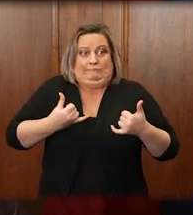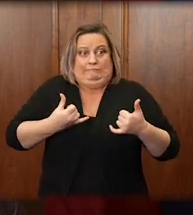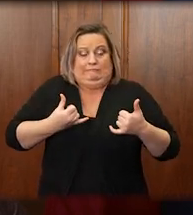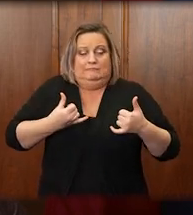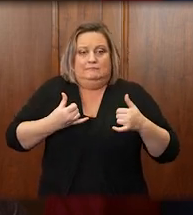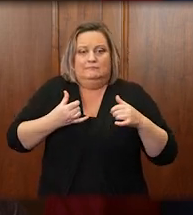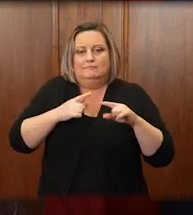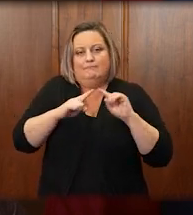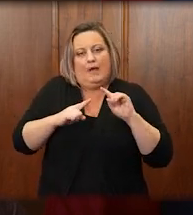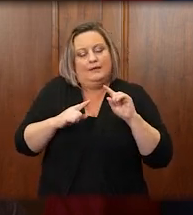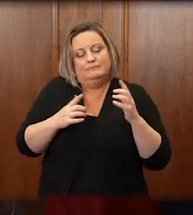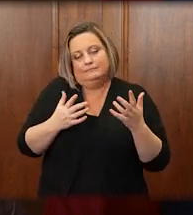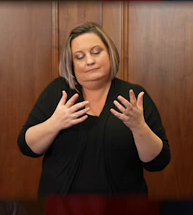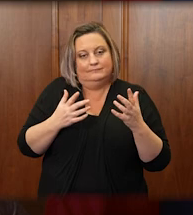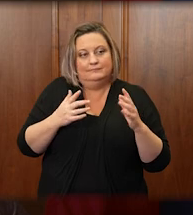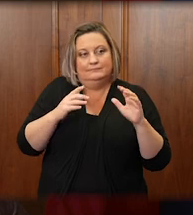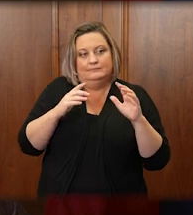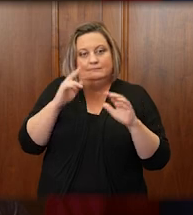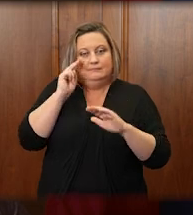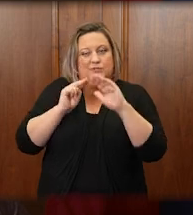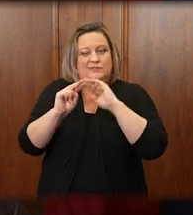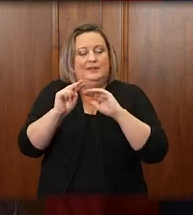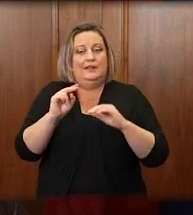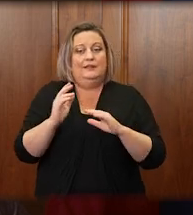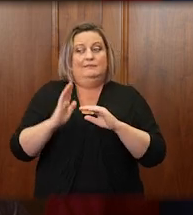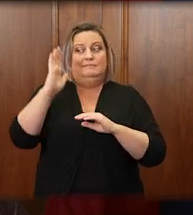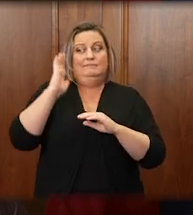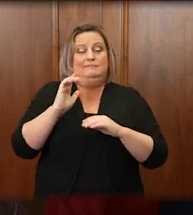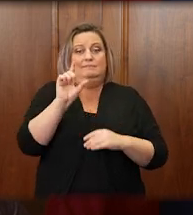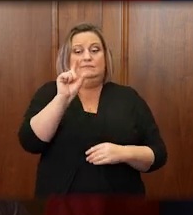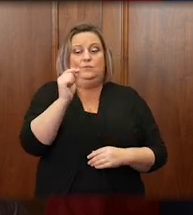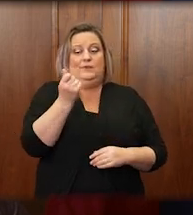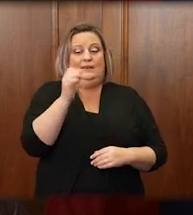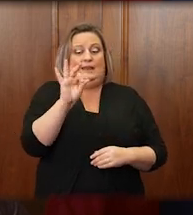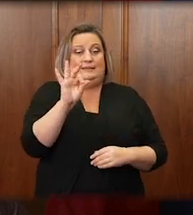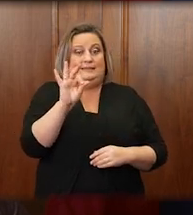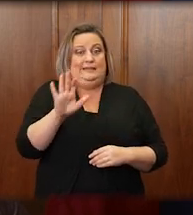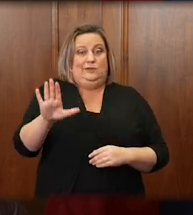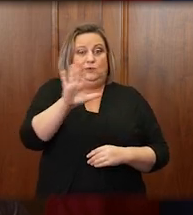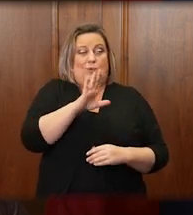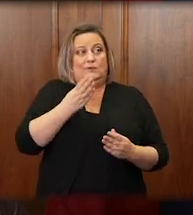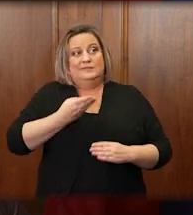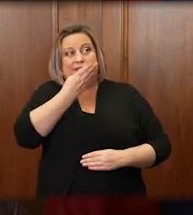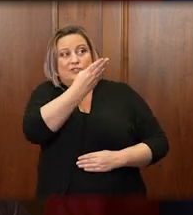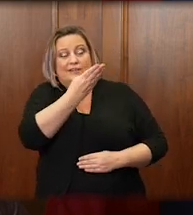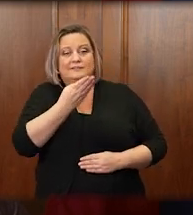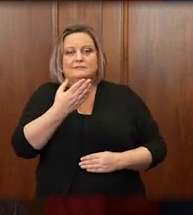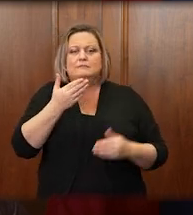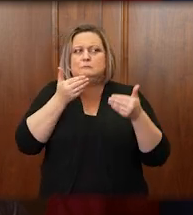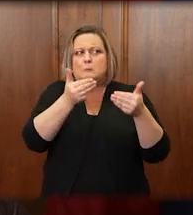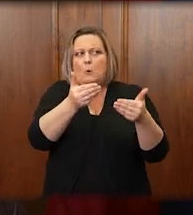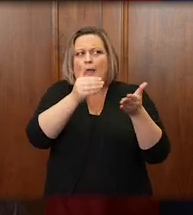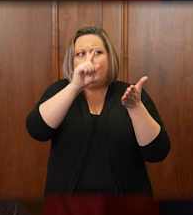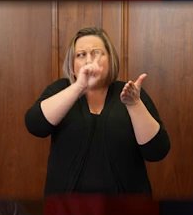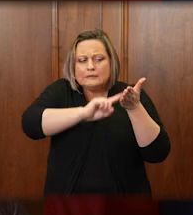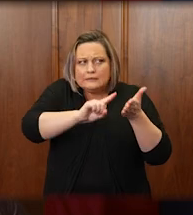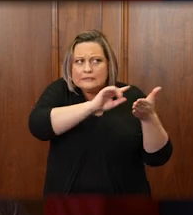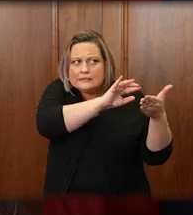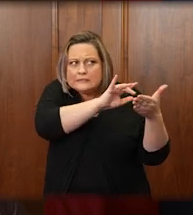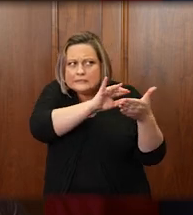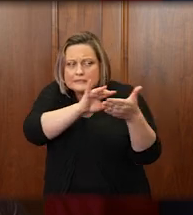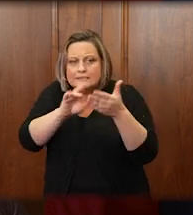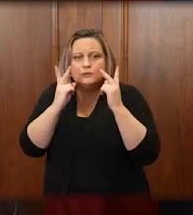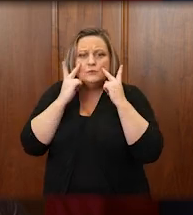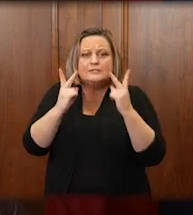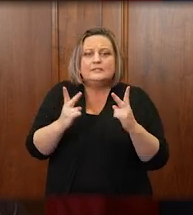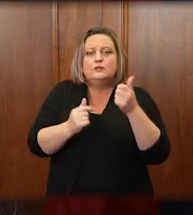In 2019, at the suggestion of a member of your leadership, we commissioned a study to be done by a reputable firm that has